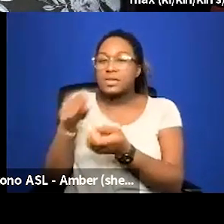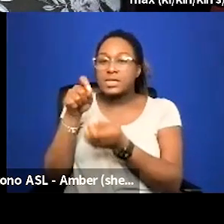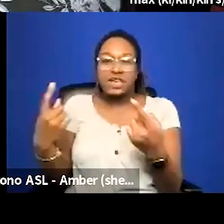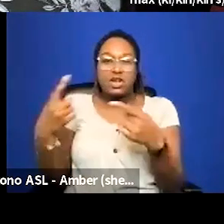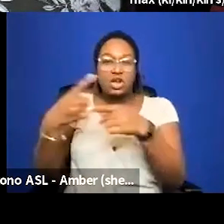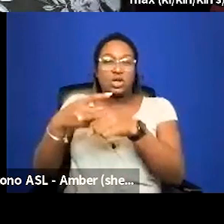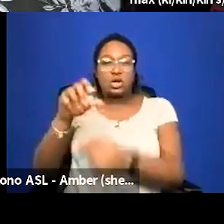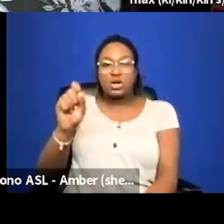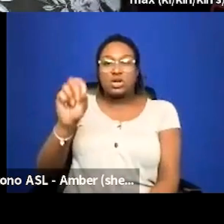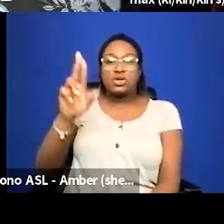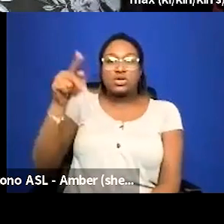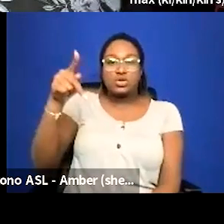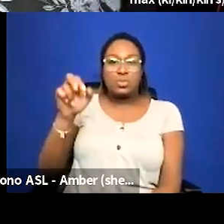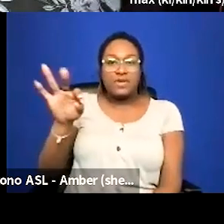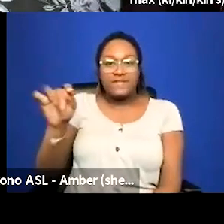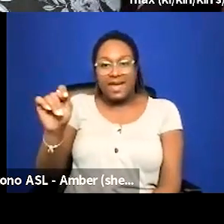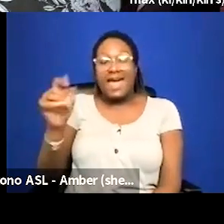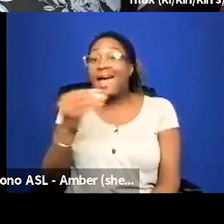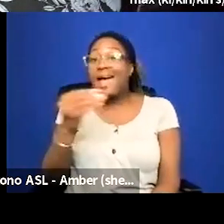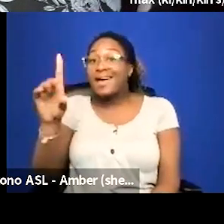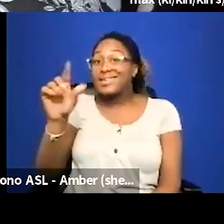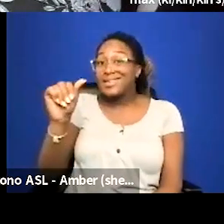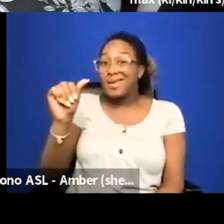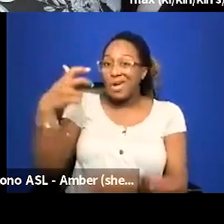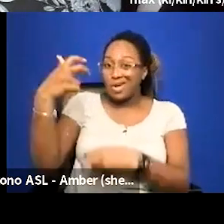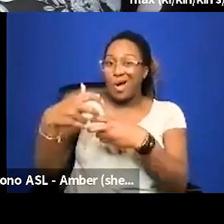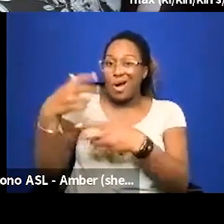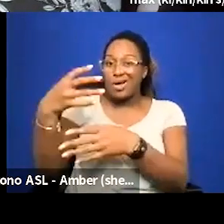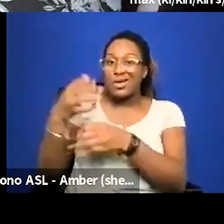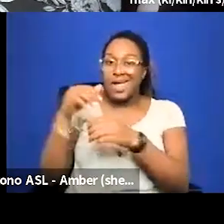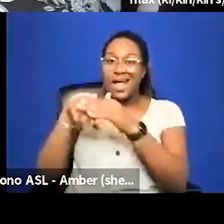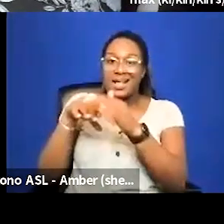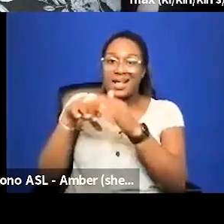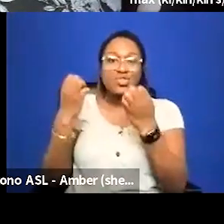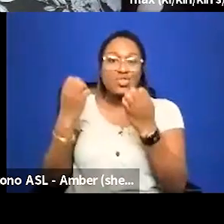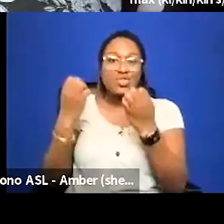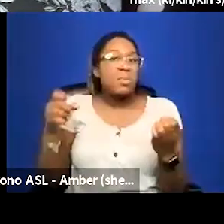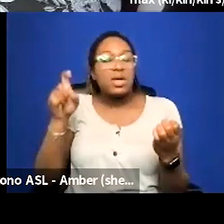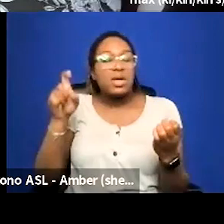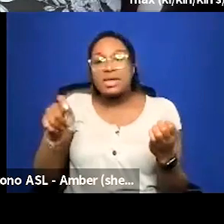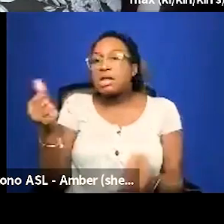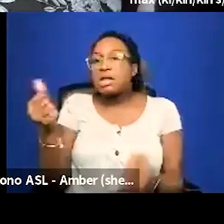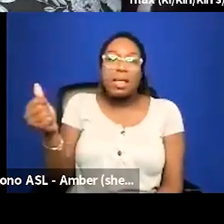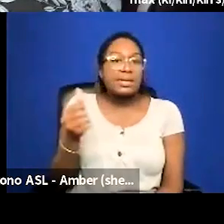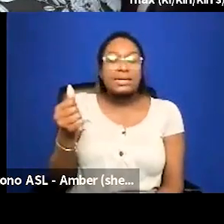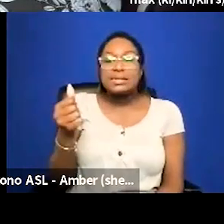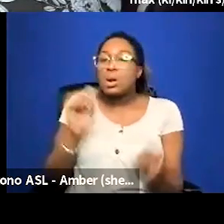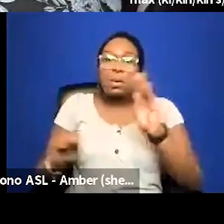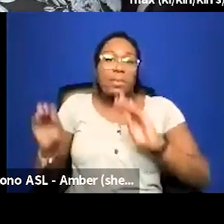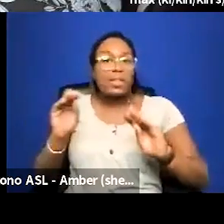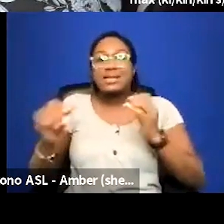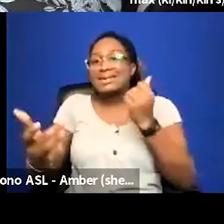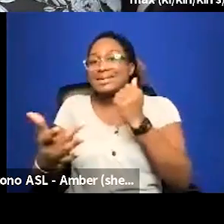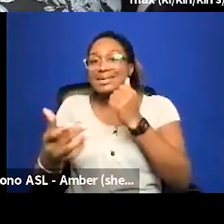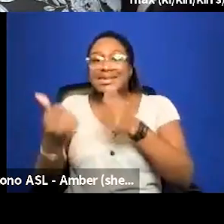and disabled and how hard it is to get access to equipment that you need mobility equipment or any other kinds of assistive equipment that you